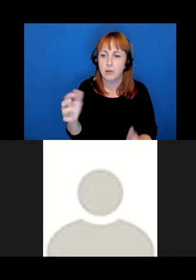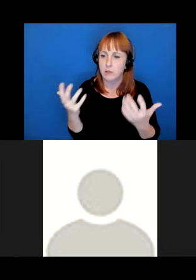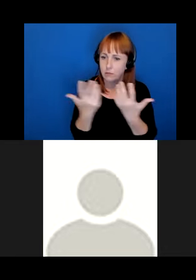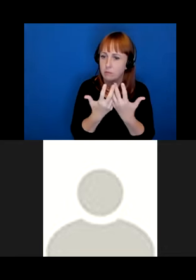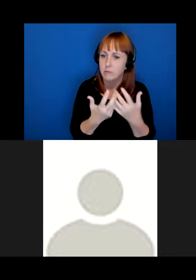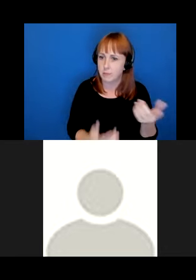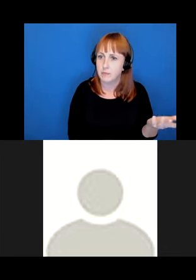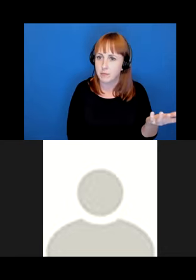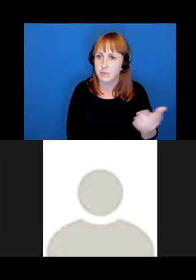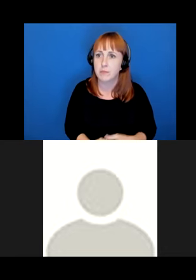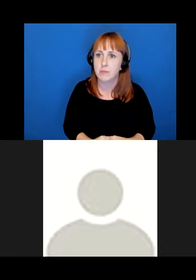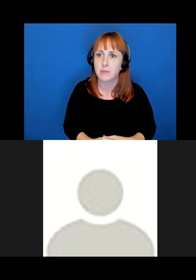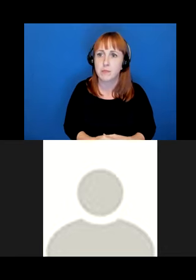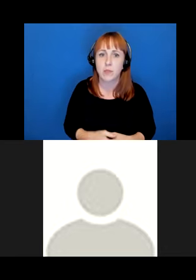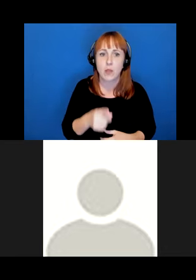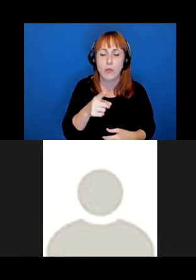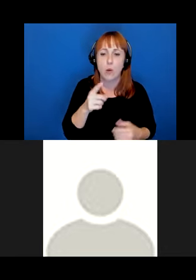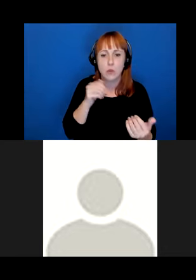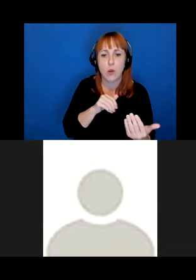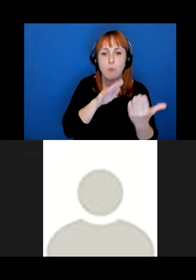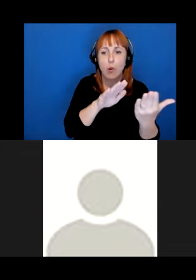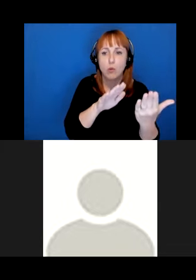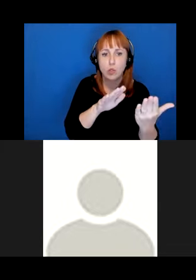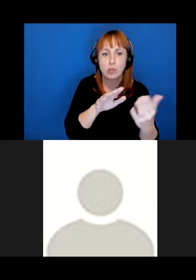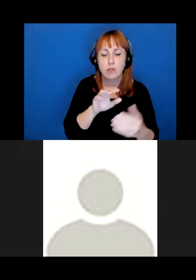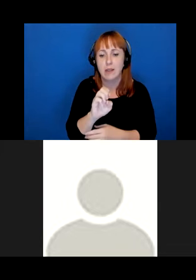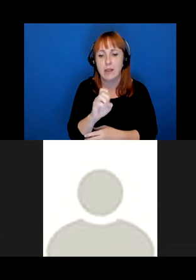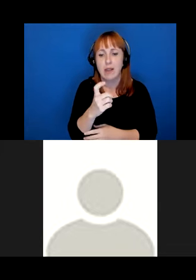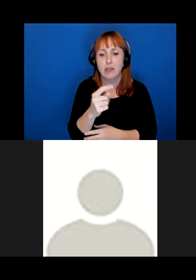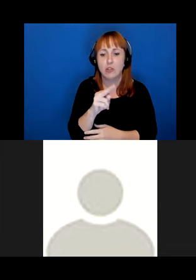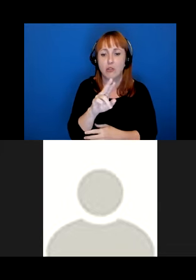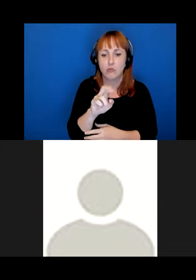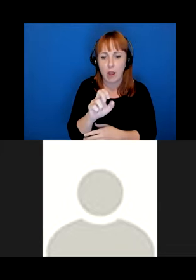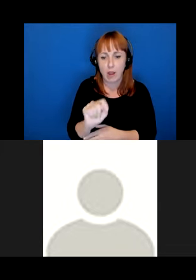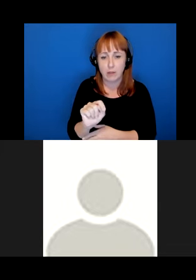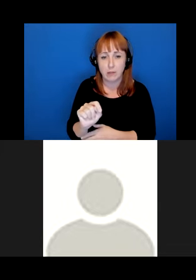These extractive approaches to language work tend to violate our word concepts.